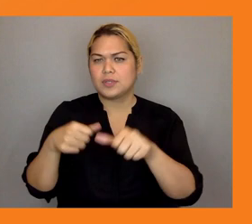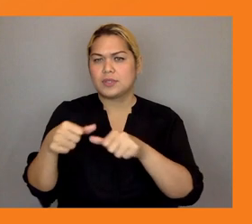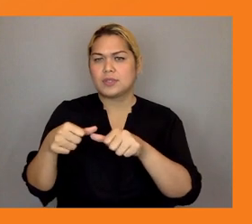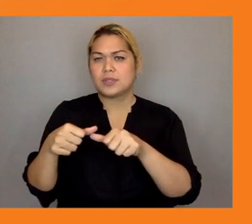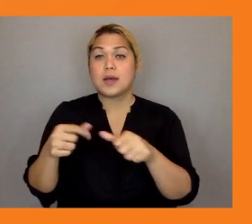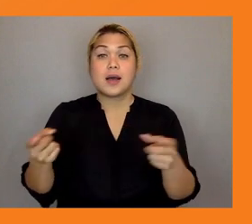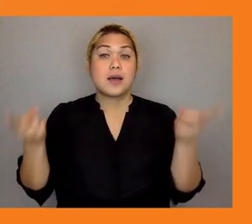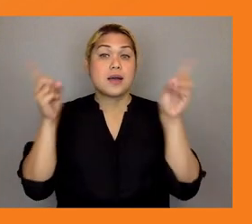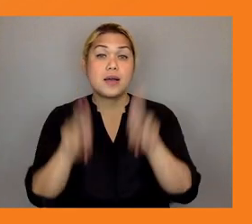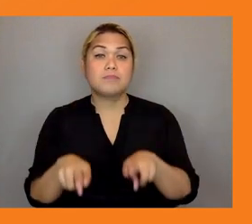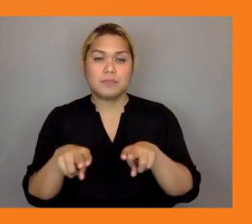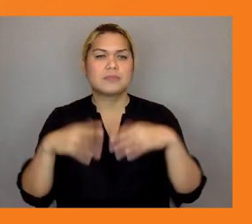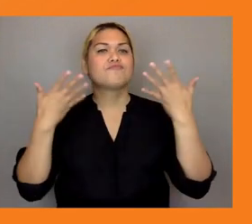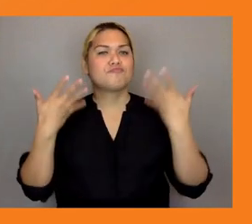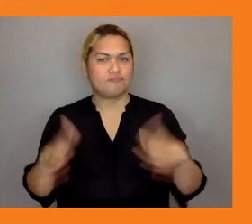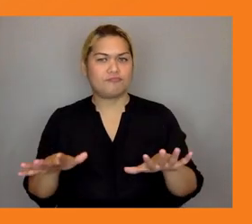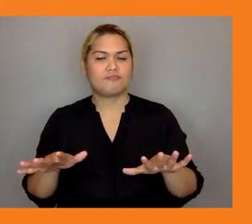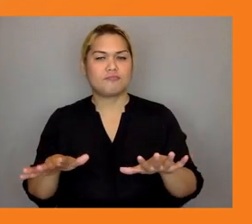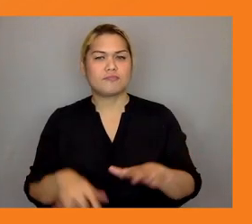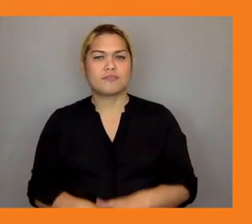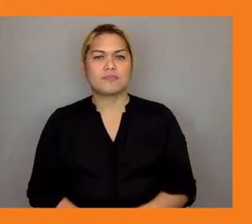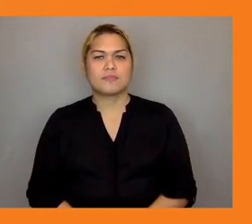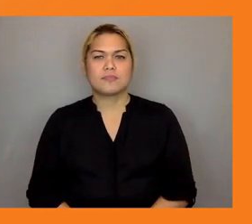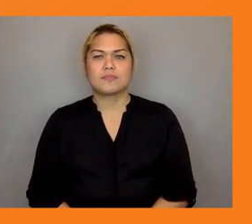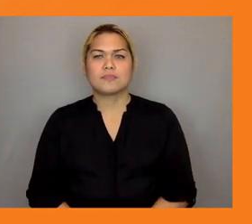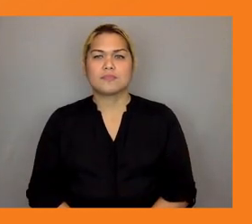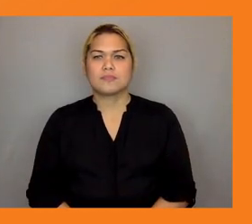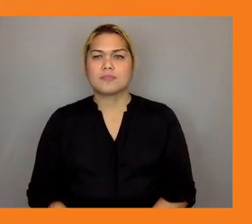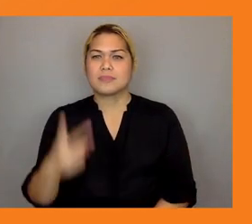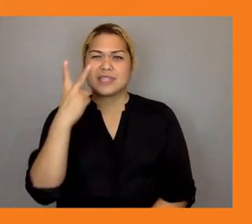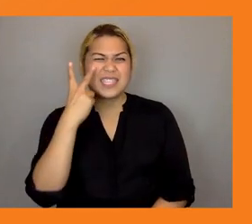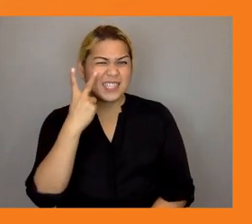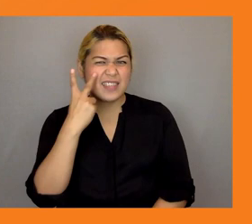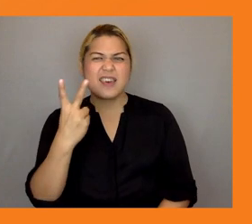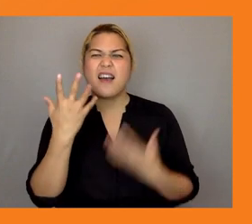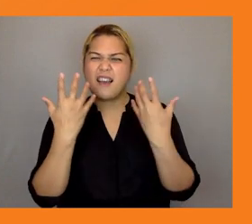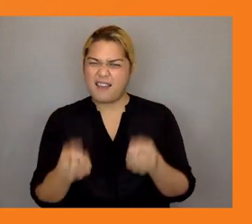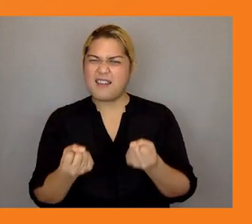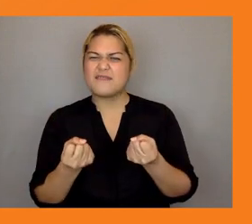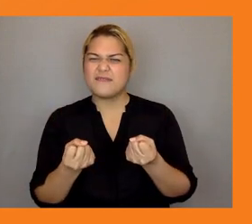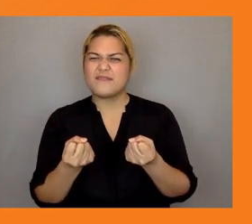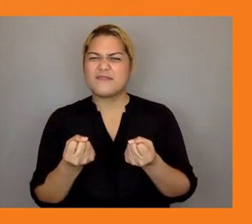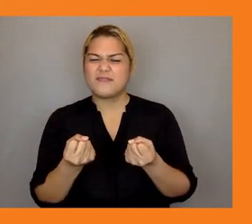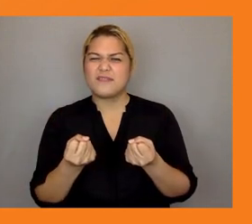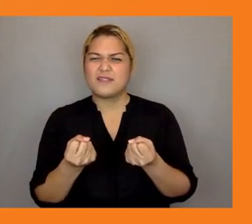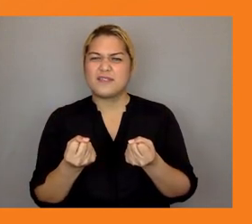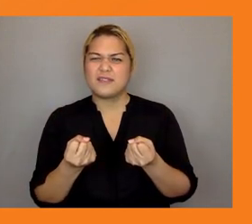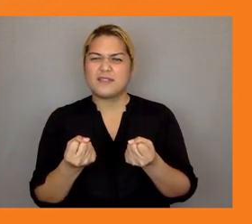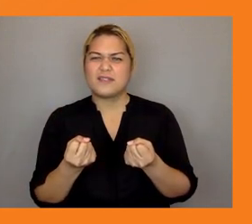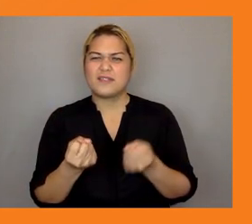hear hear the terms procedural justice and distributional justice talked about in relation to just transition